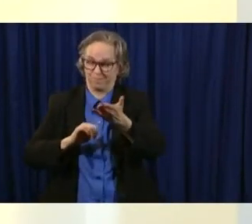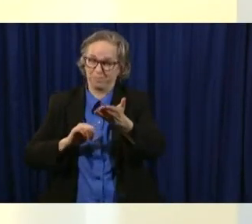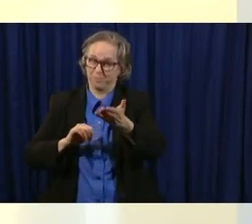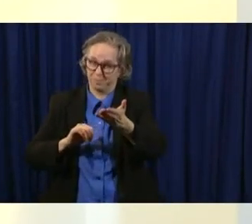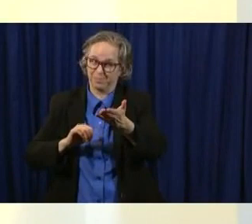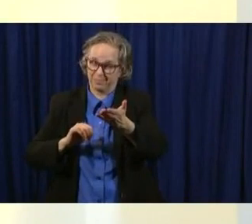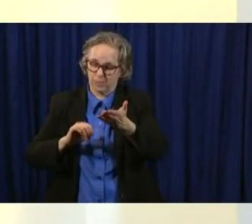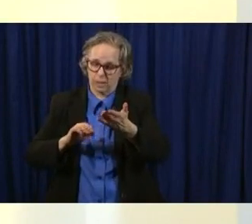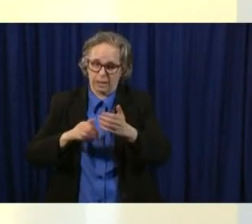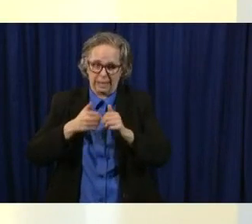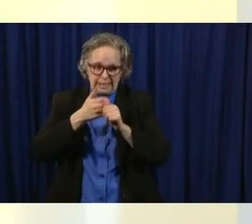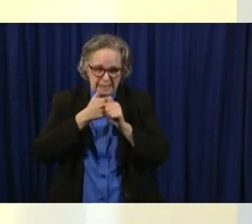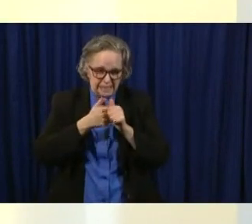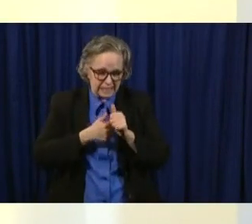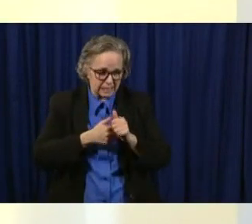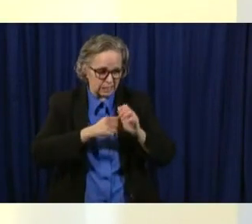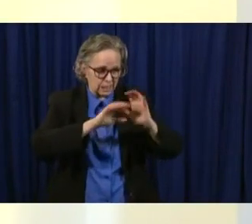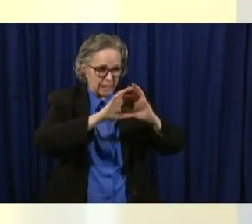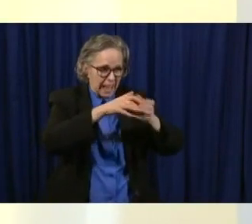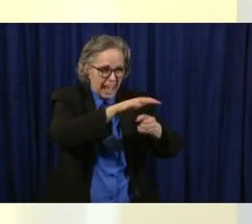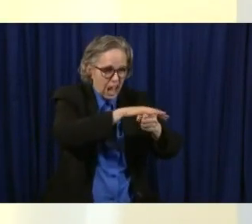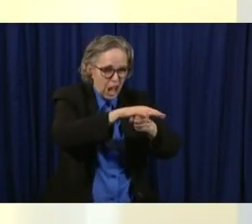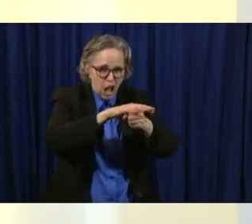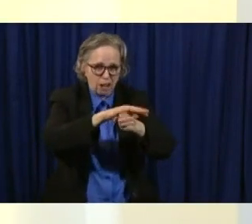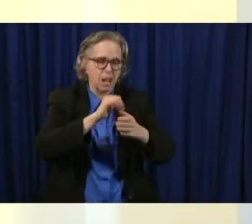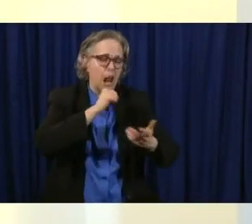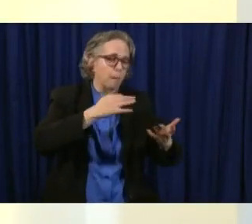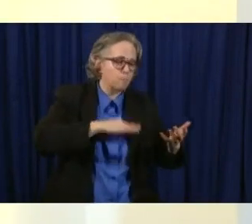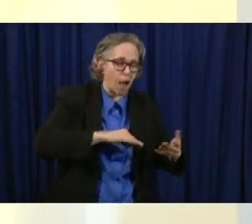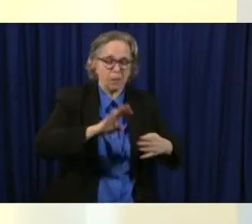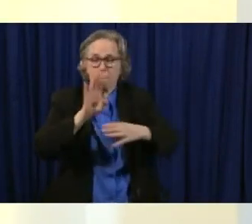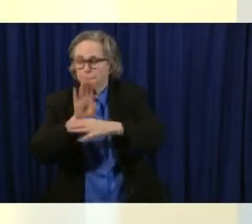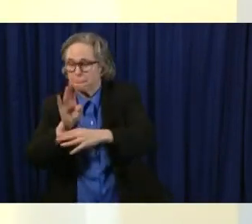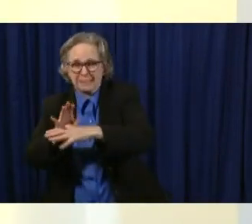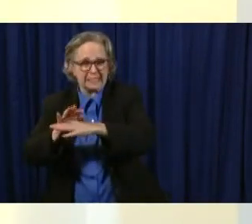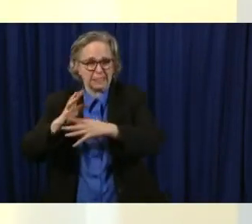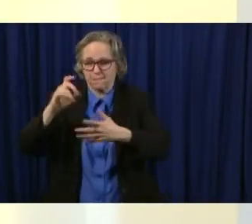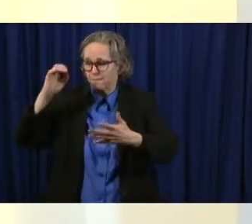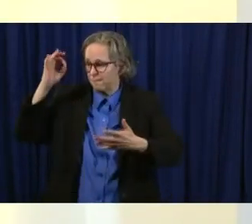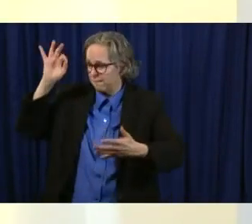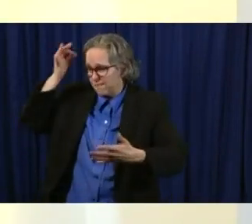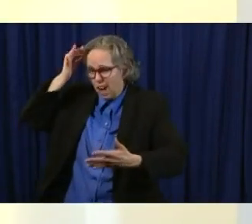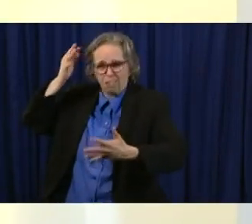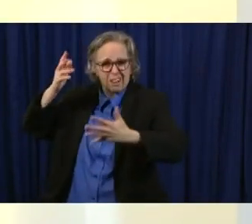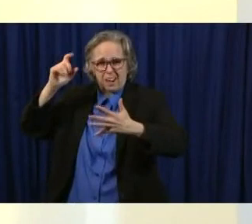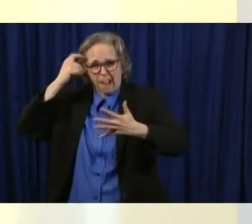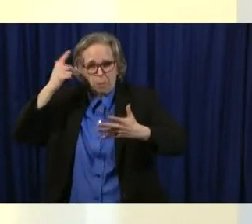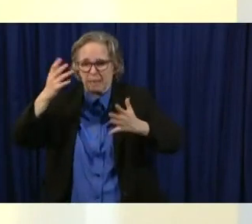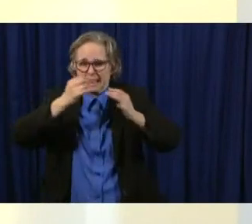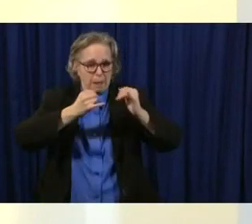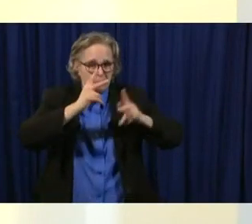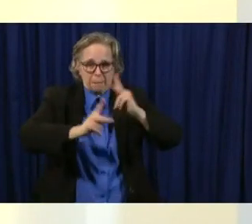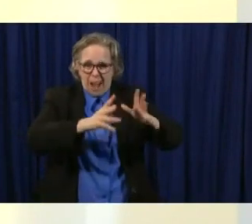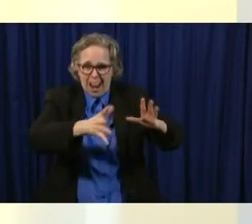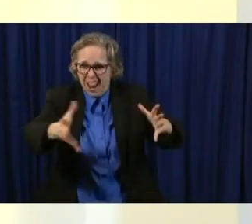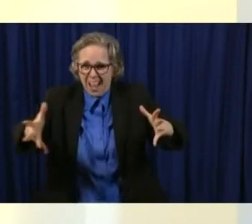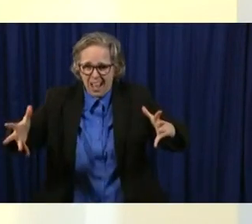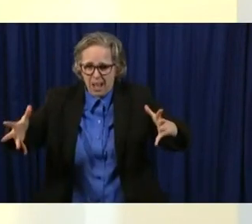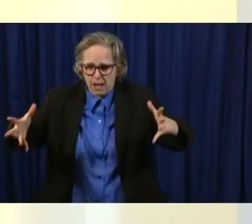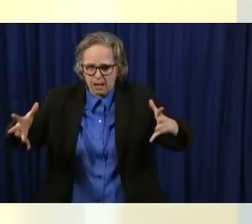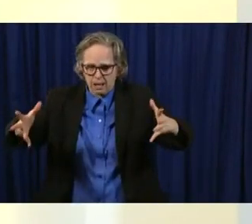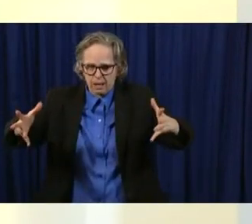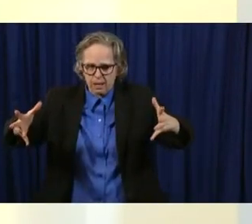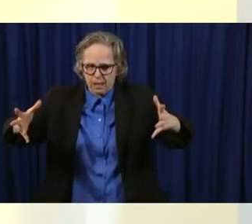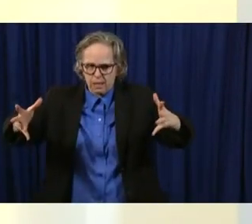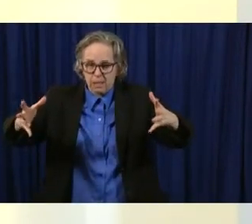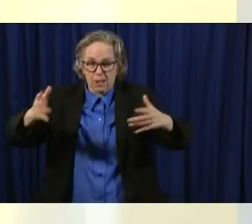nonprofits to businesses to government to what we do as individuals. And I mentioned once before the socio-ecologic model, which